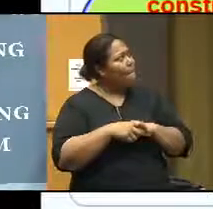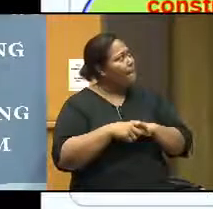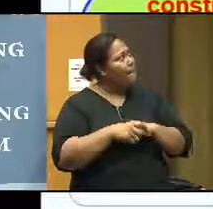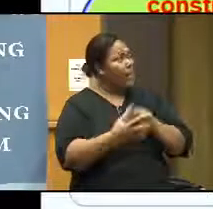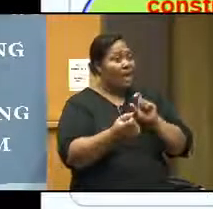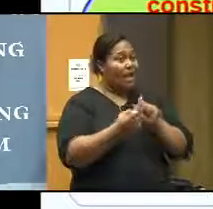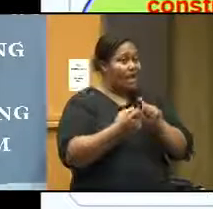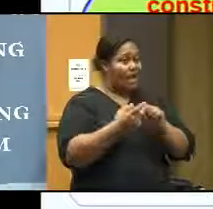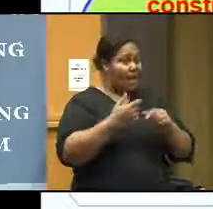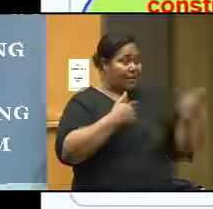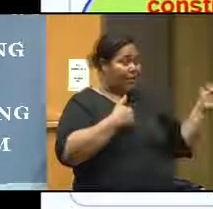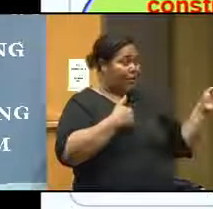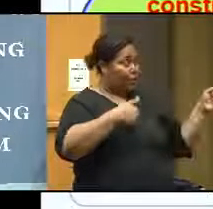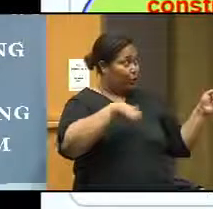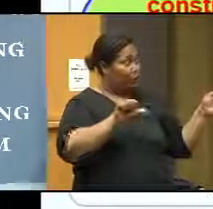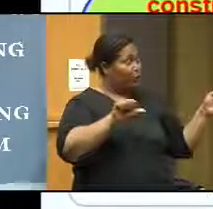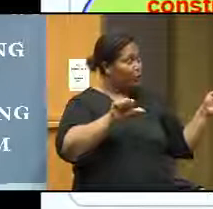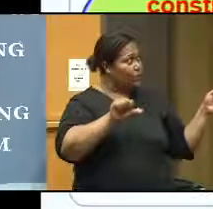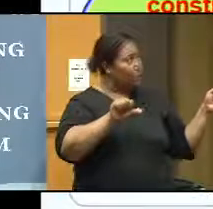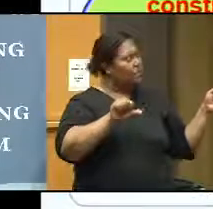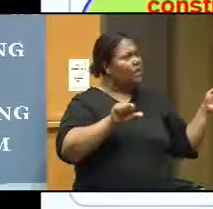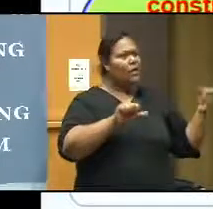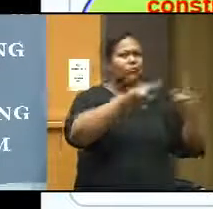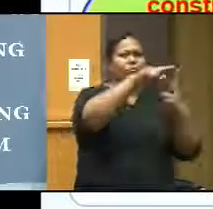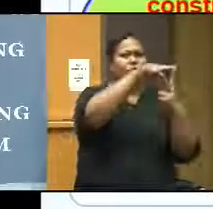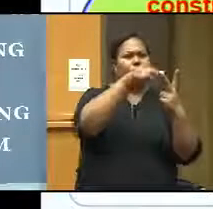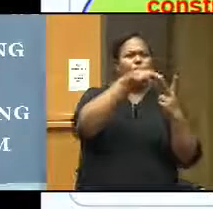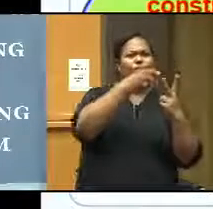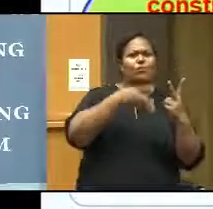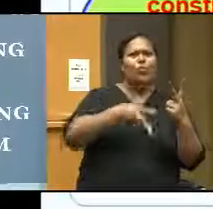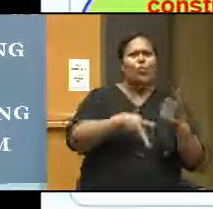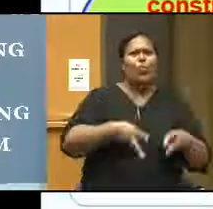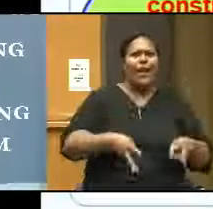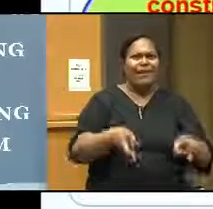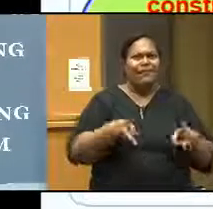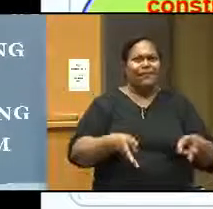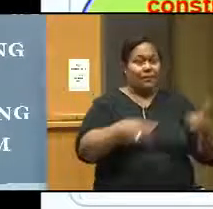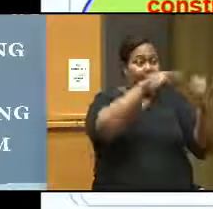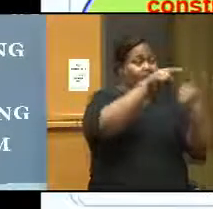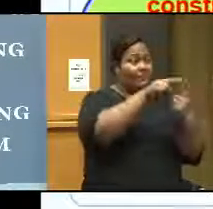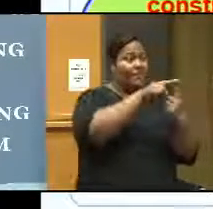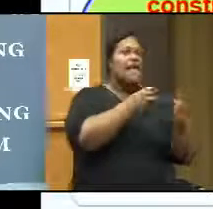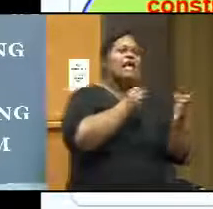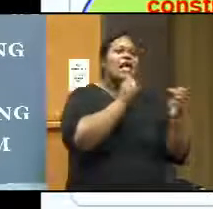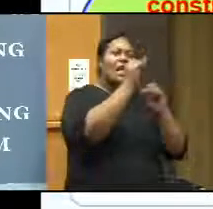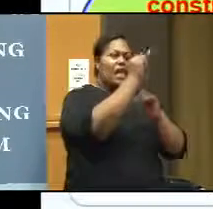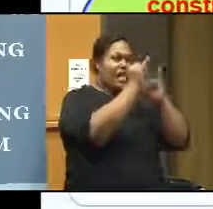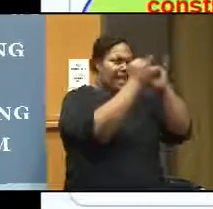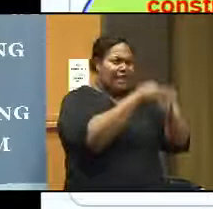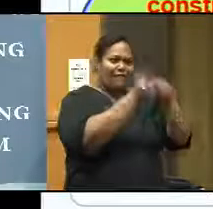The feedback I use is the two-tier approach, actually. Right? The first one is the individual feedback here,